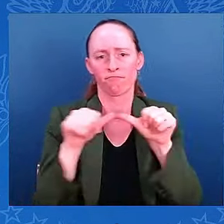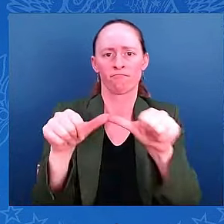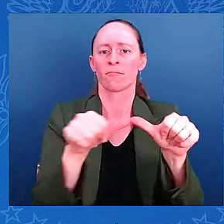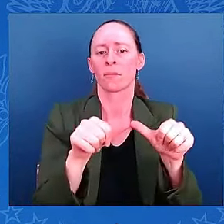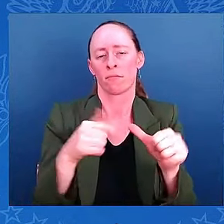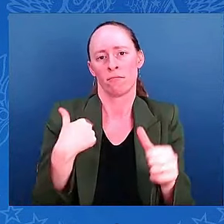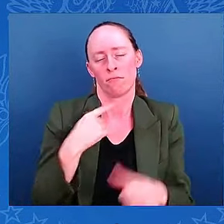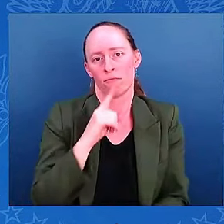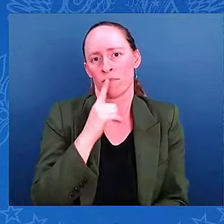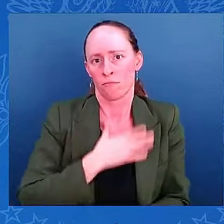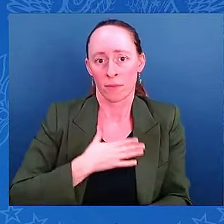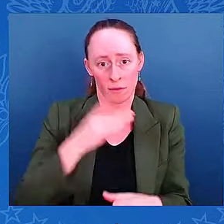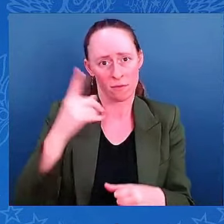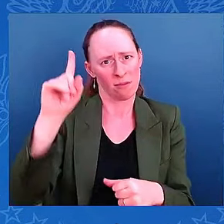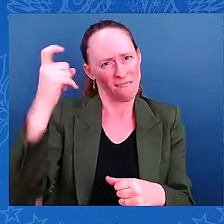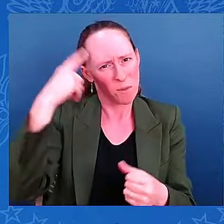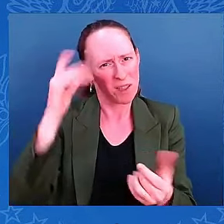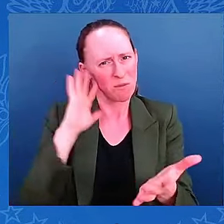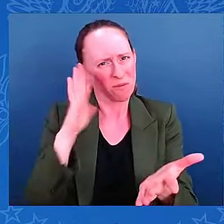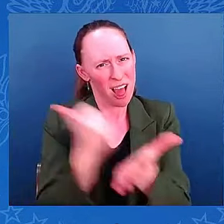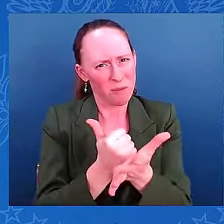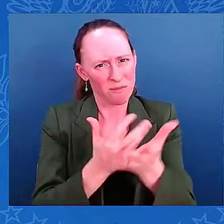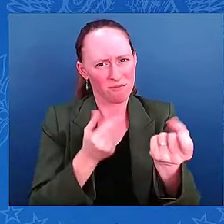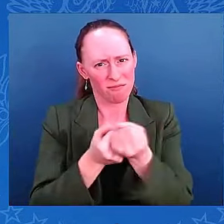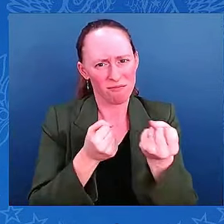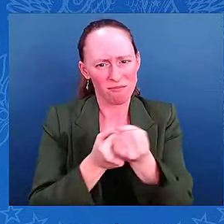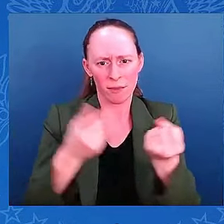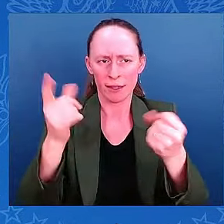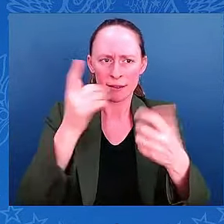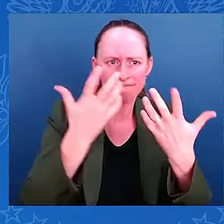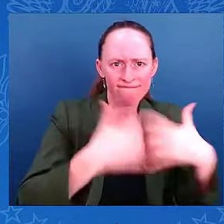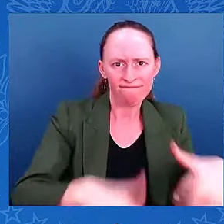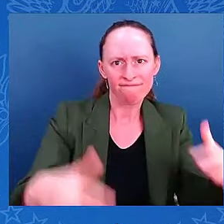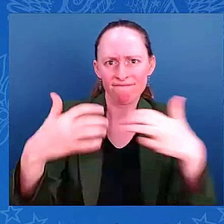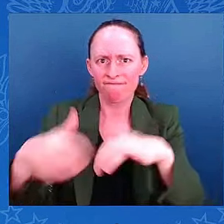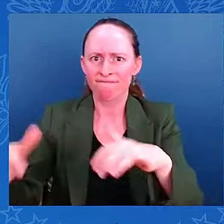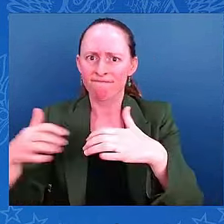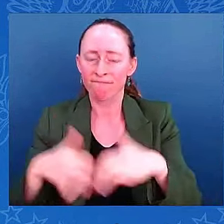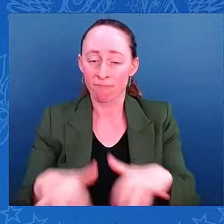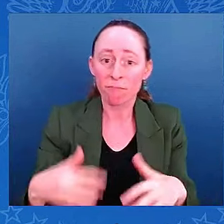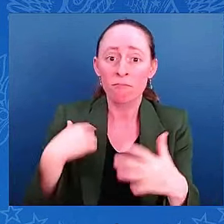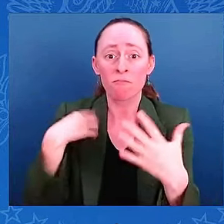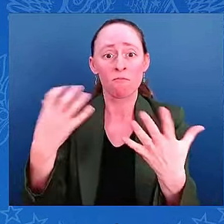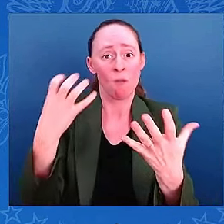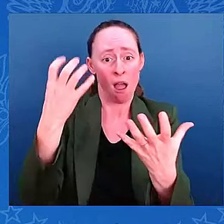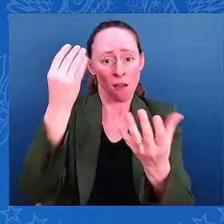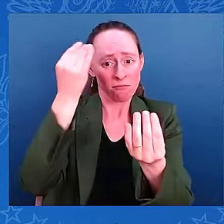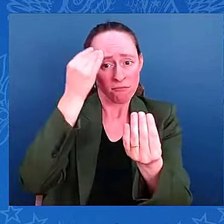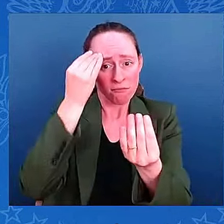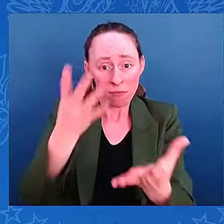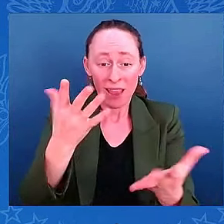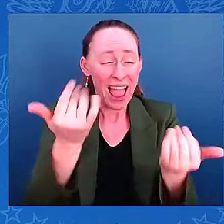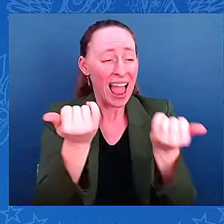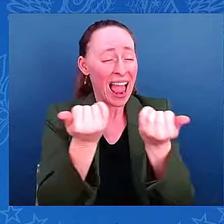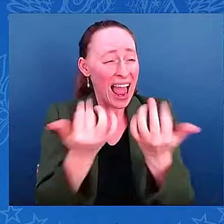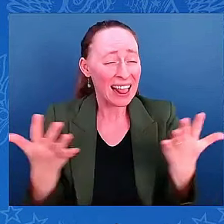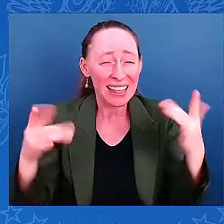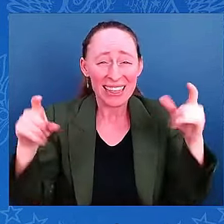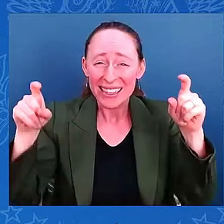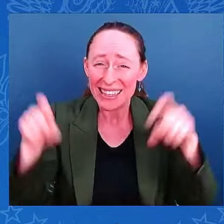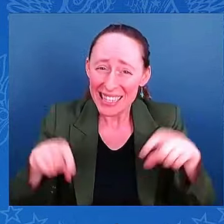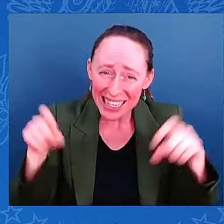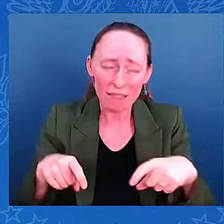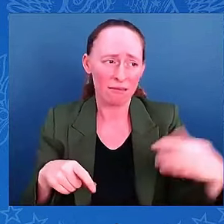they're doing as well. I've told them to contact me with anything else they need. We have made available an